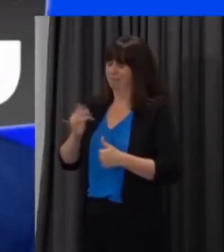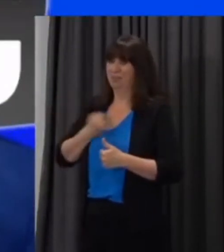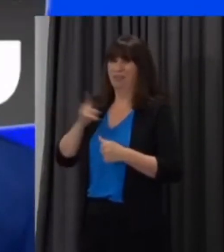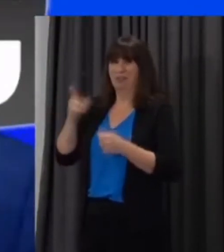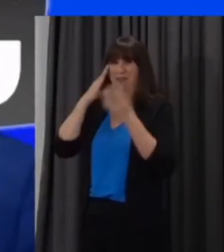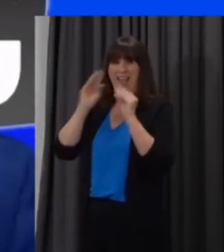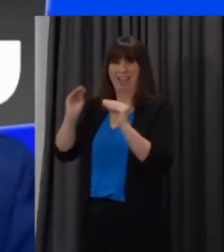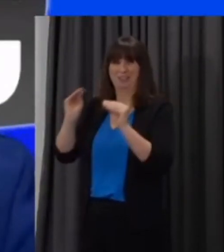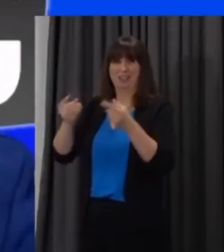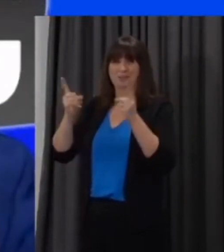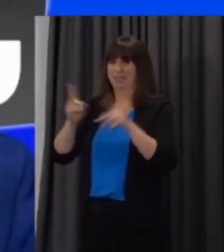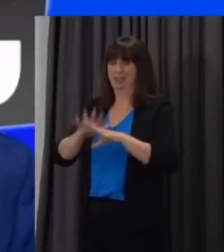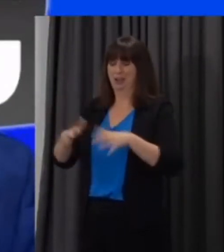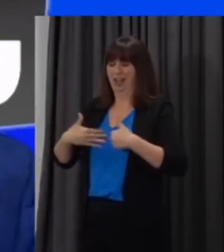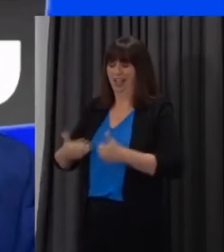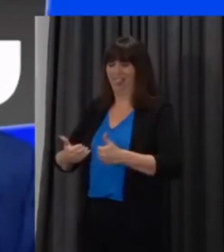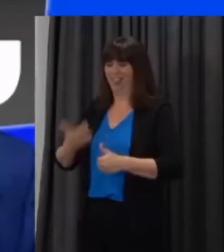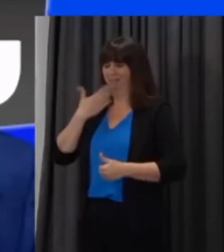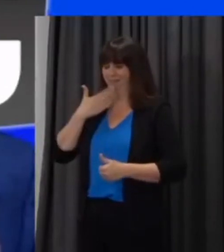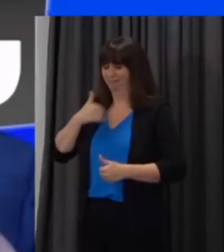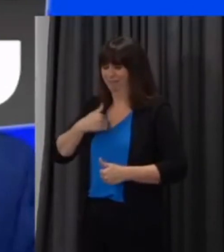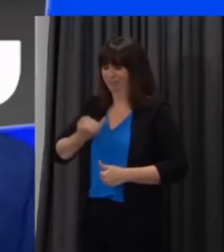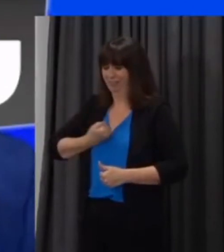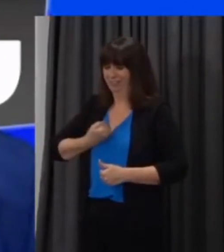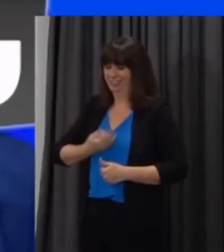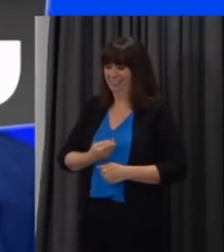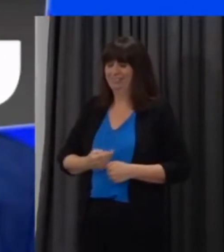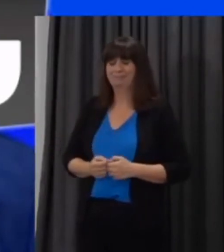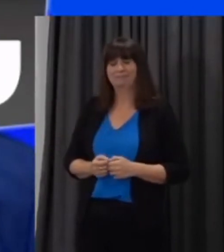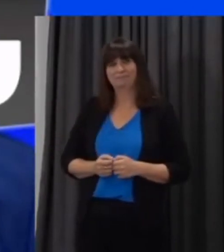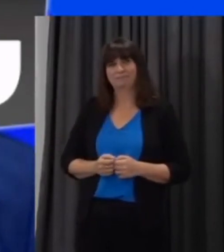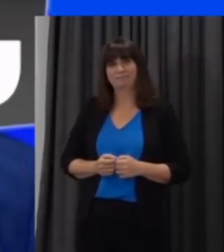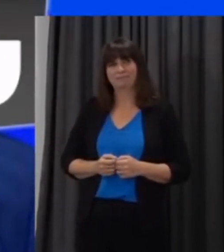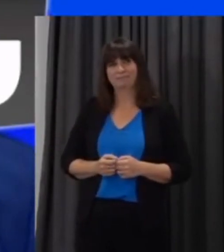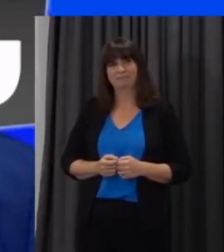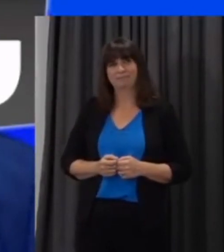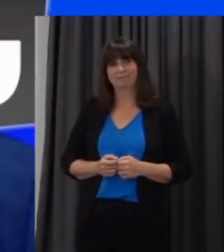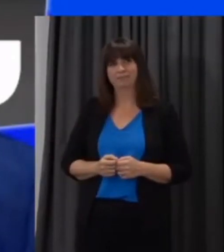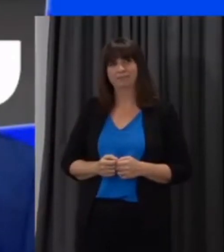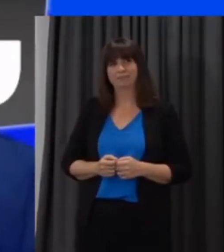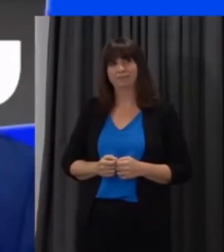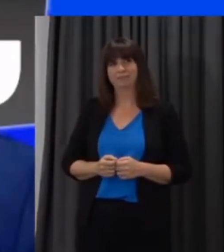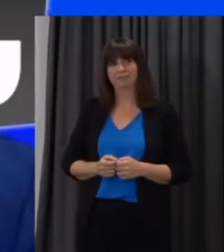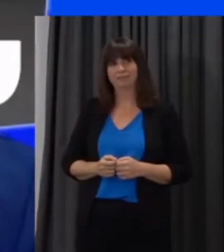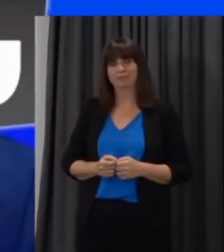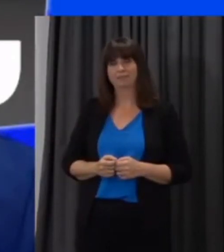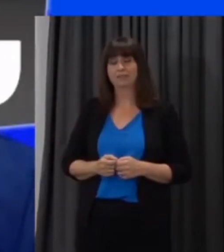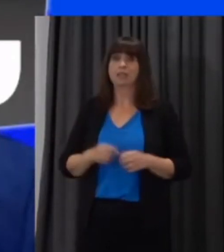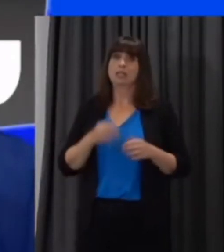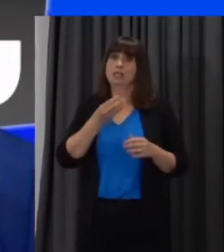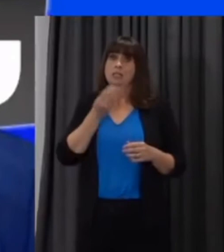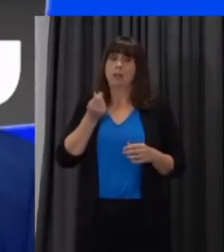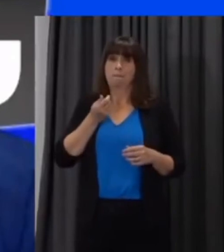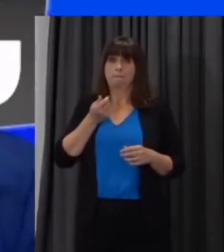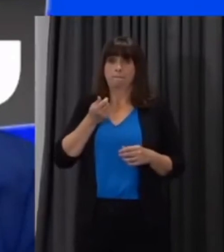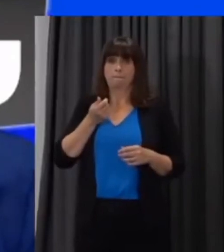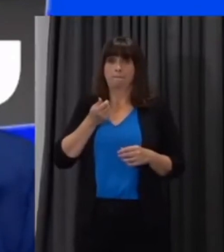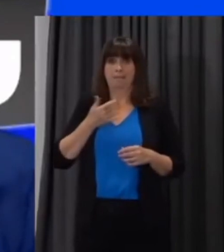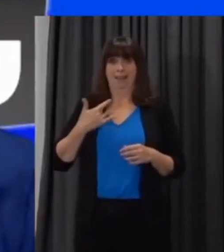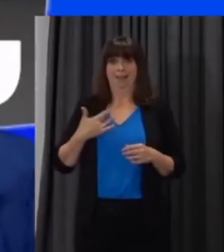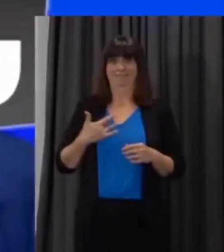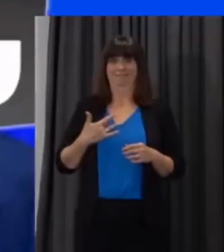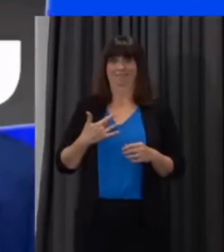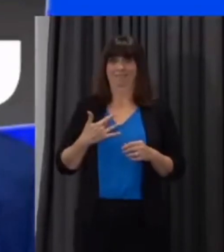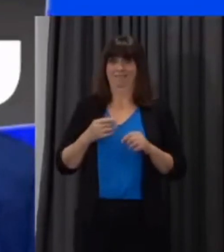never um can i start by asking about uh children who live near the welsh in england uh border uh perhaps